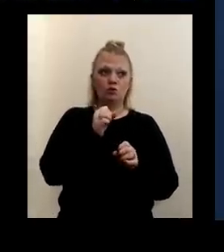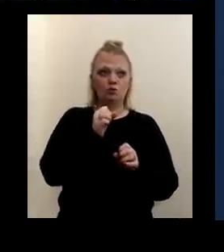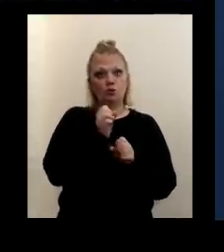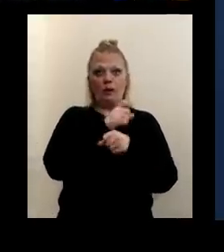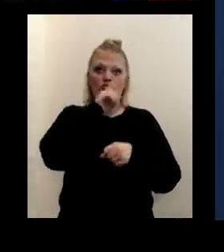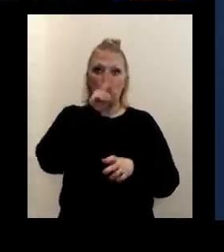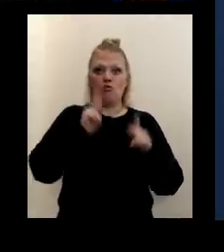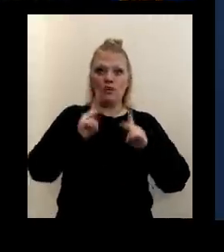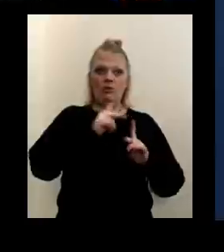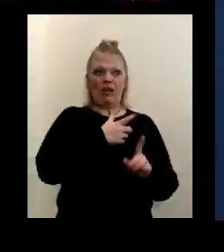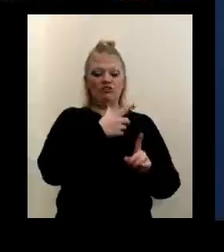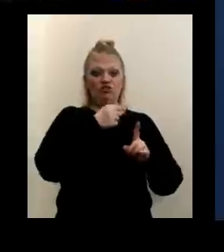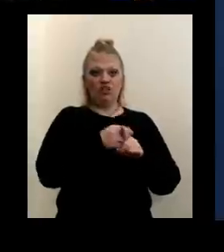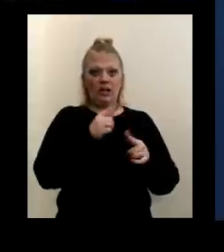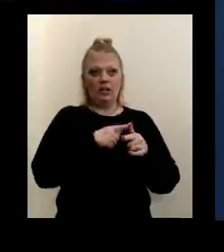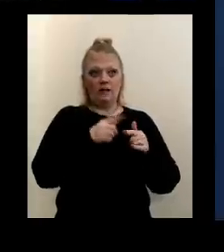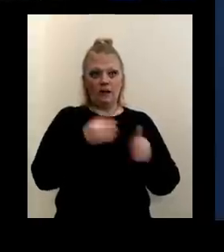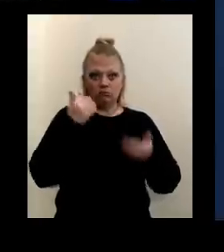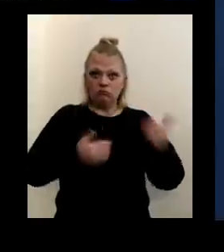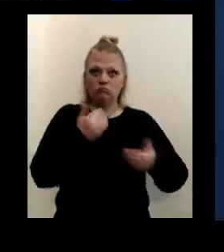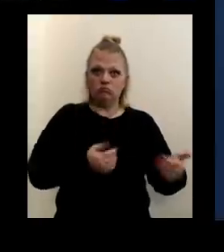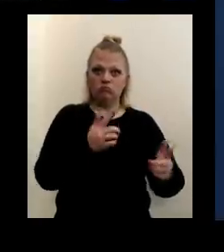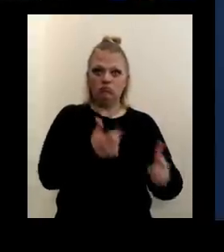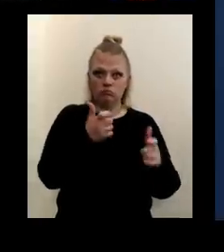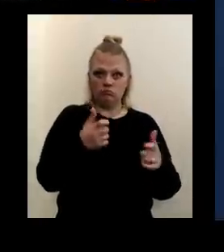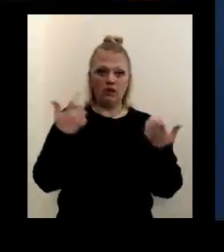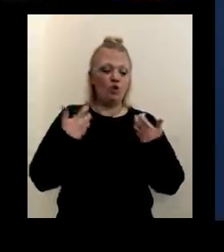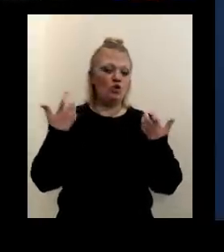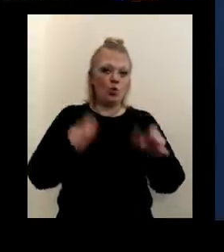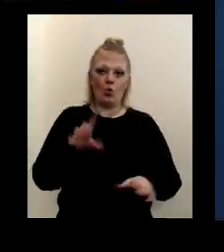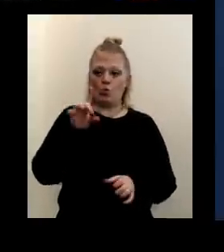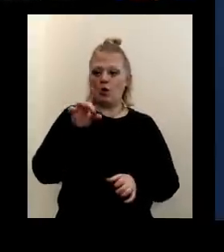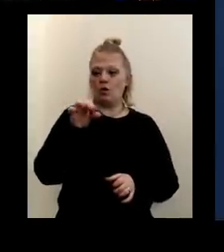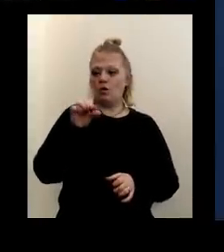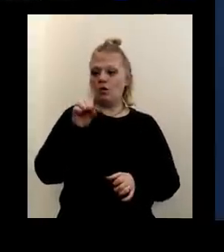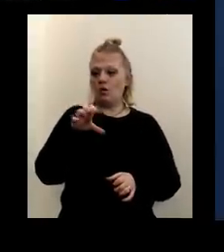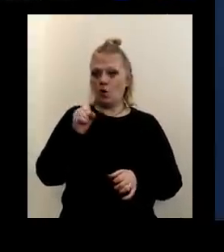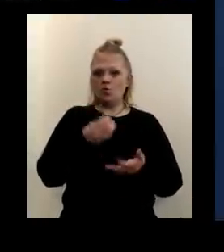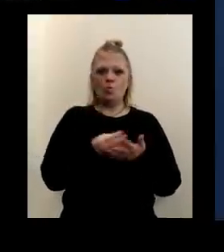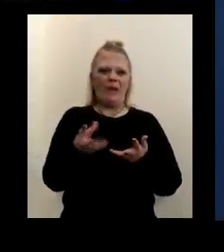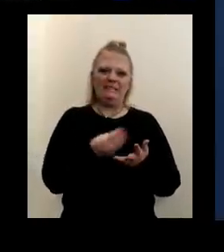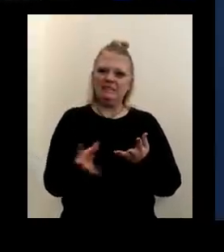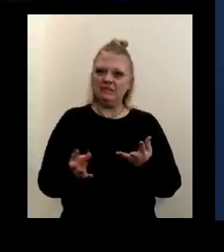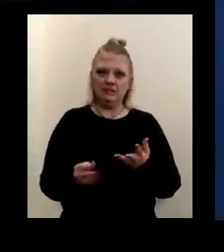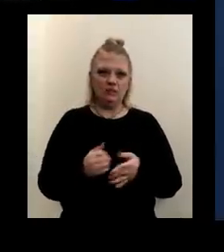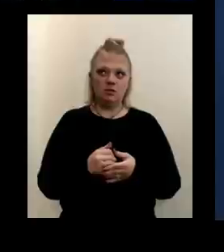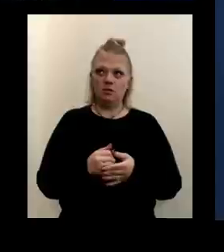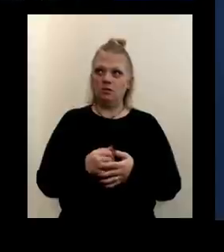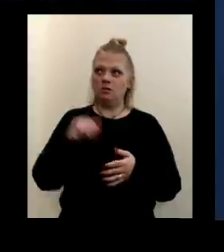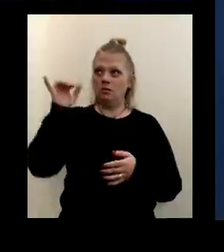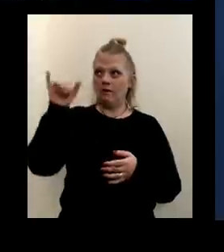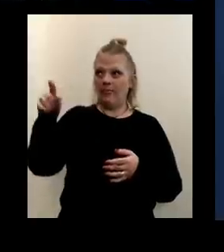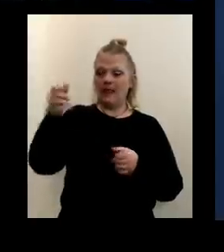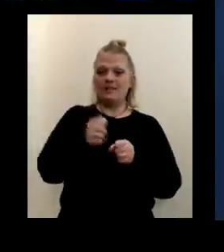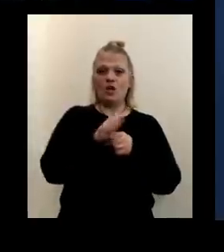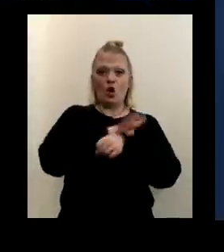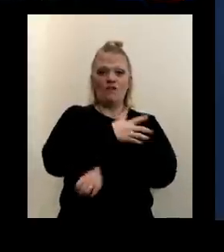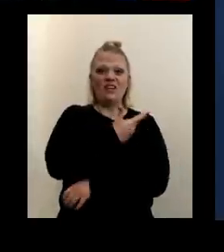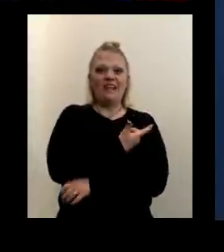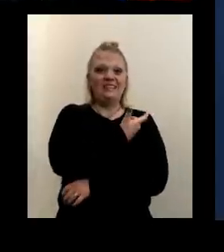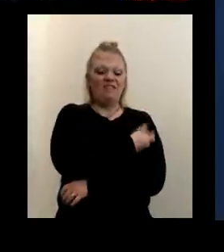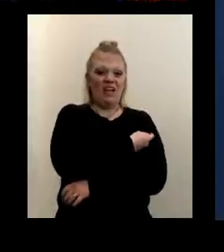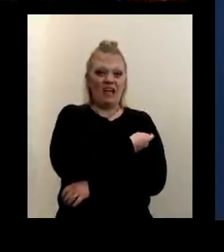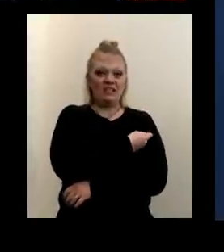the other thing we don't want, we don't want doses wasted. So this is a Moderna COVID-19 vaccine,